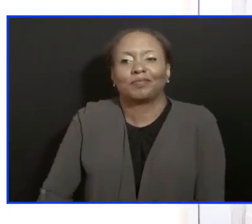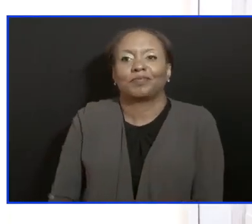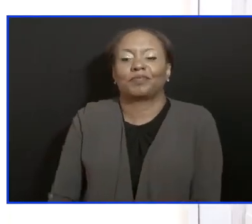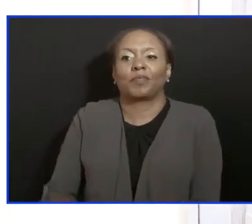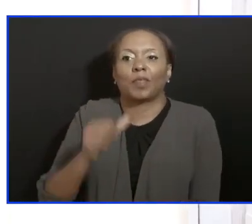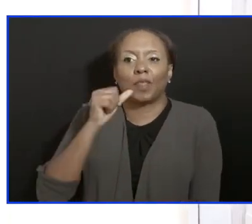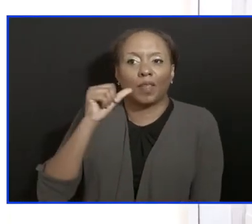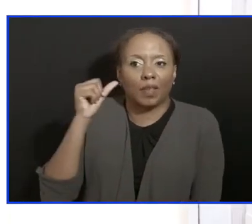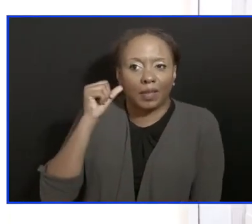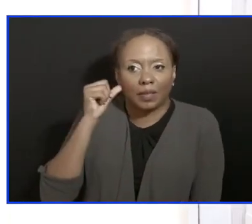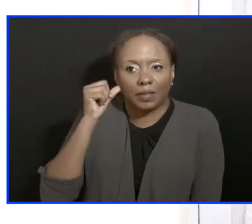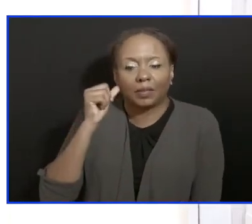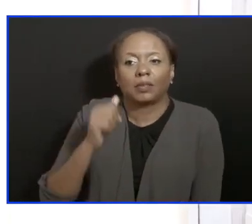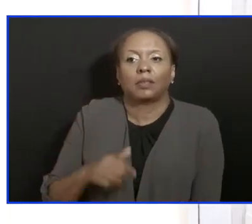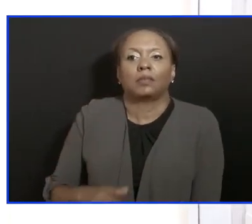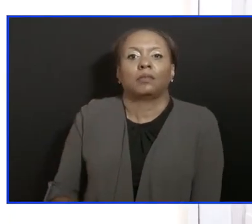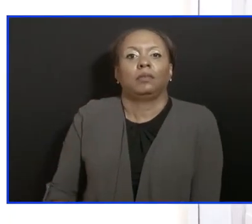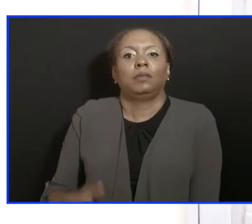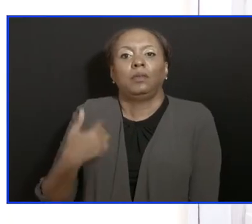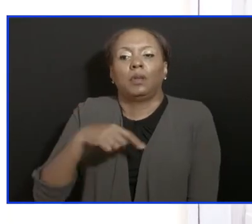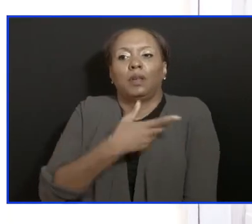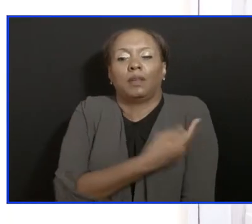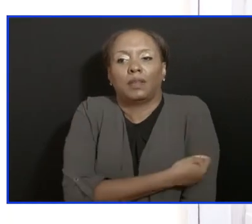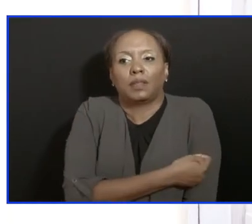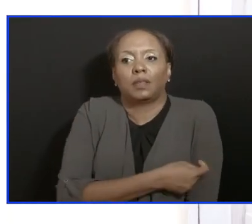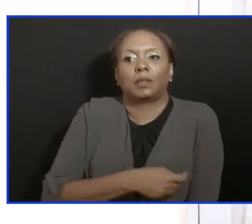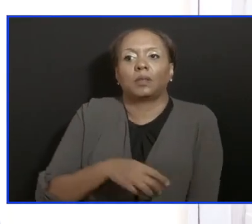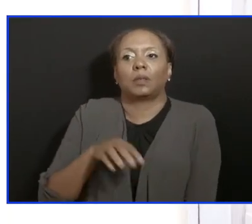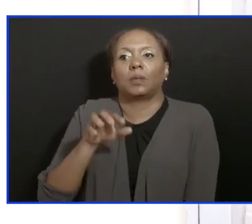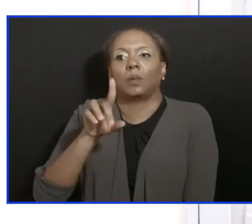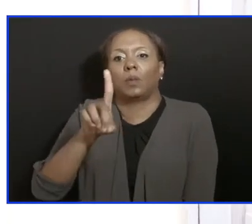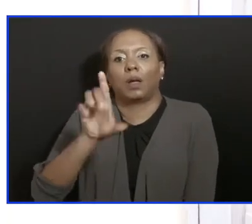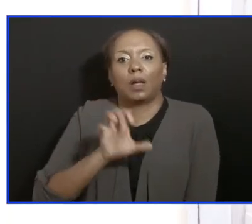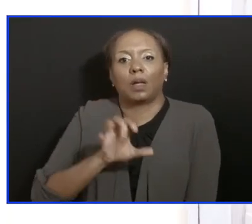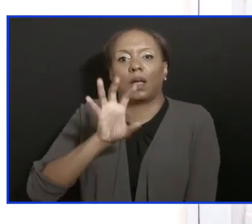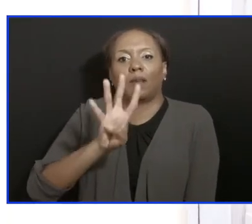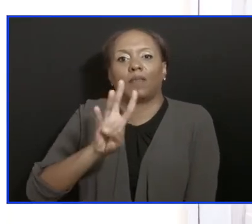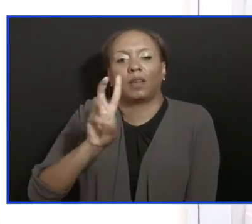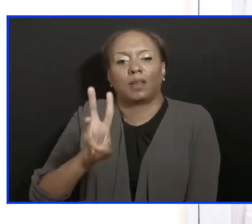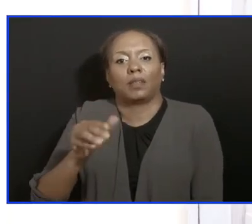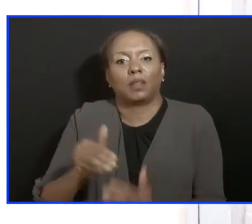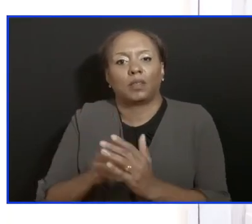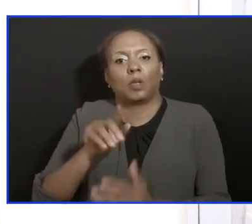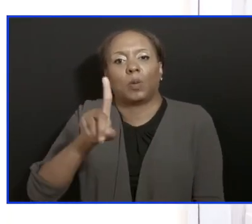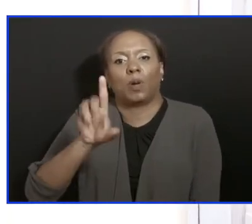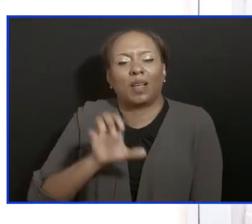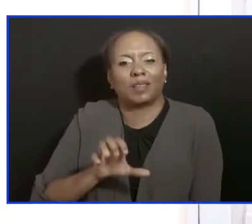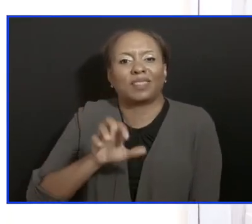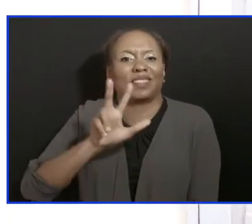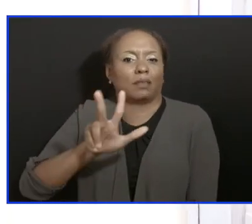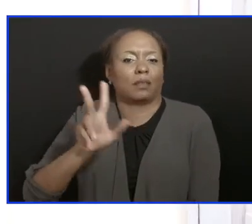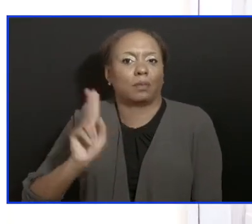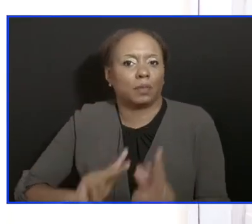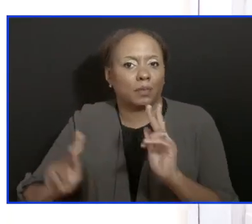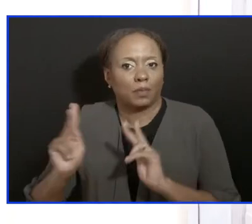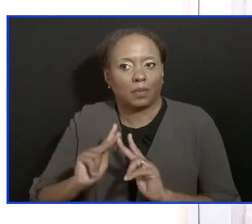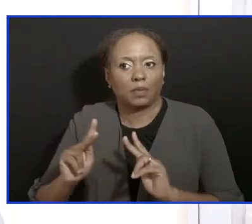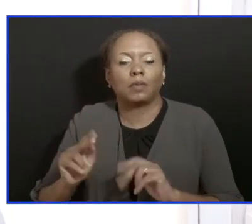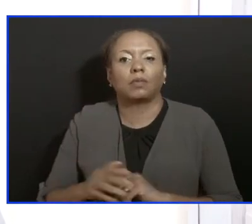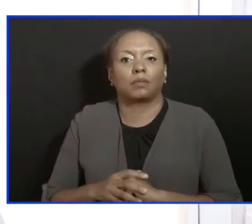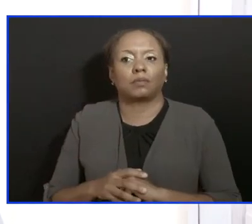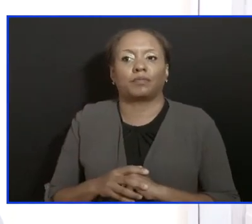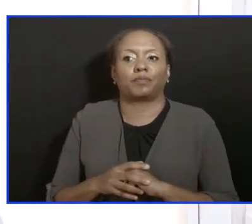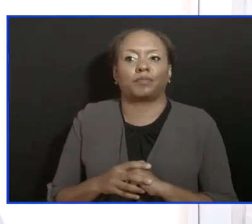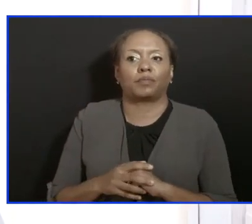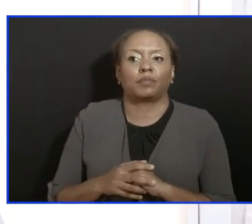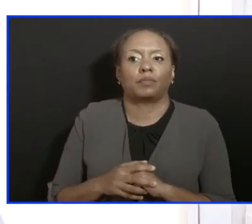two months later, we have vaccinated now a hundred and forty-six thousand, one hundred and three persons. This country has